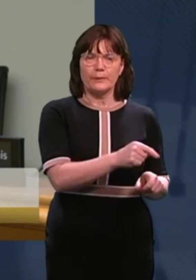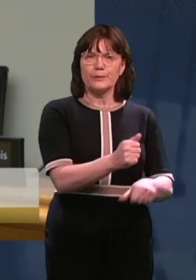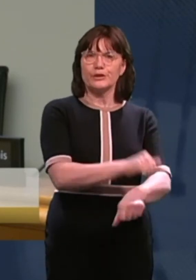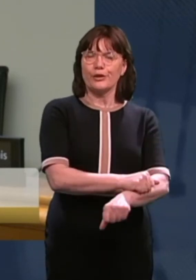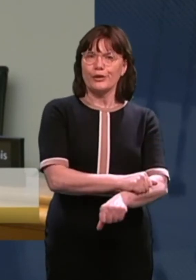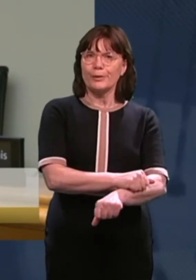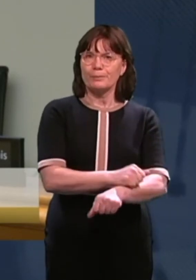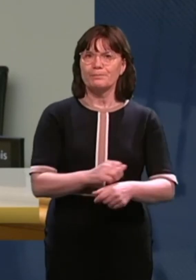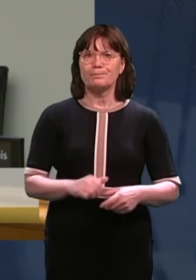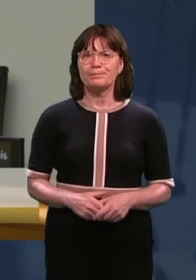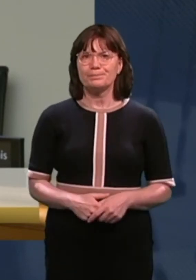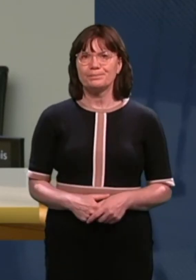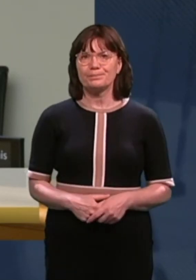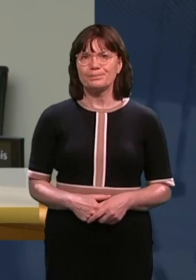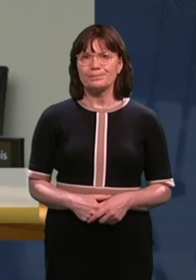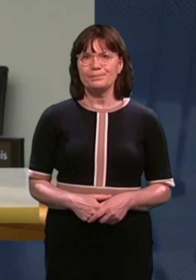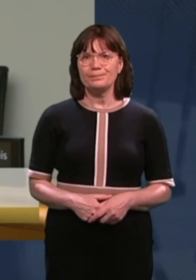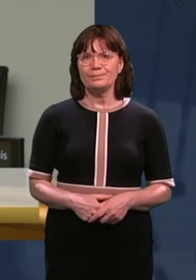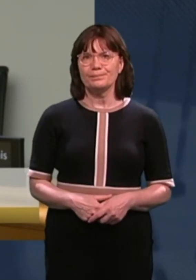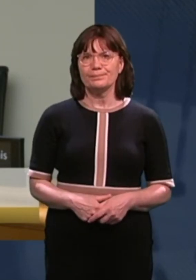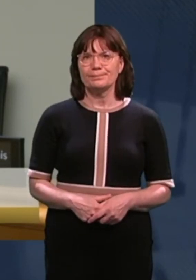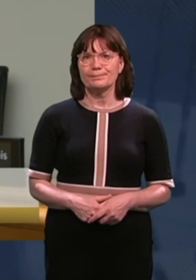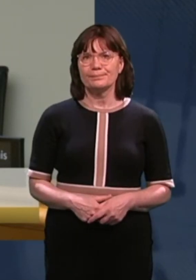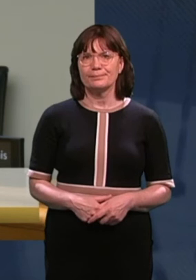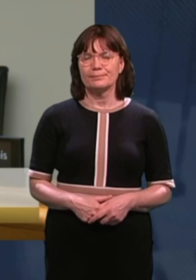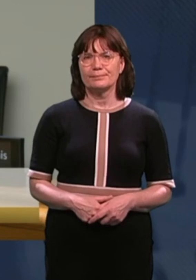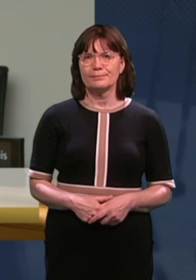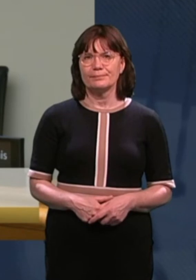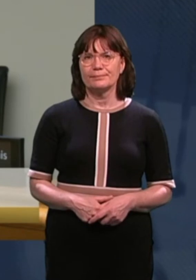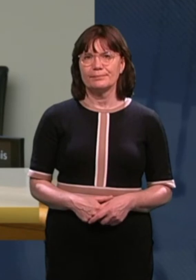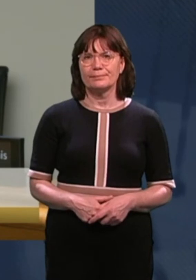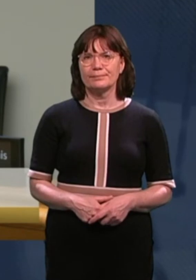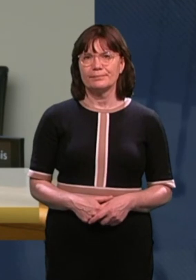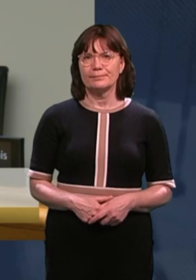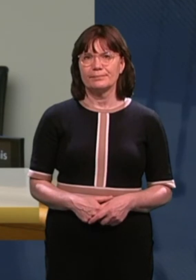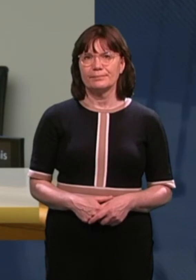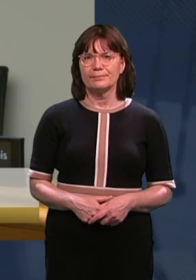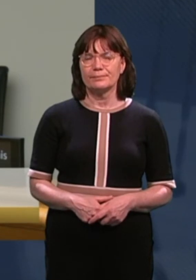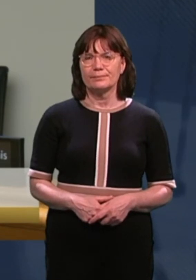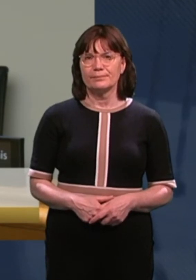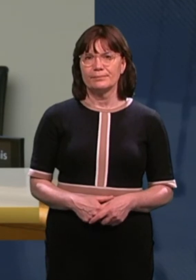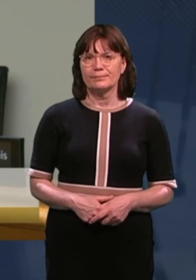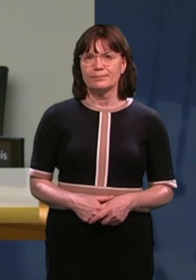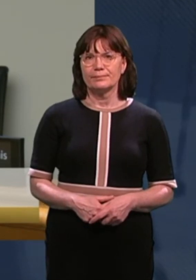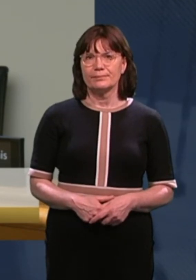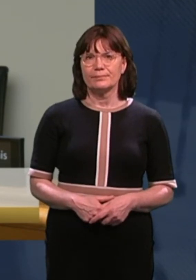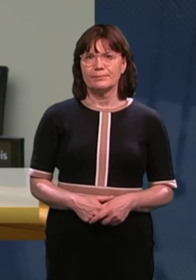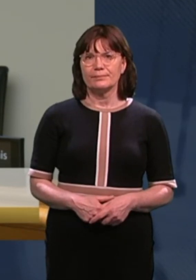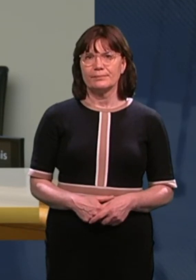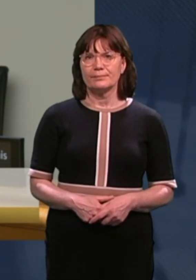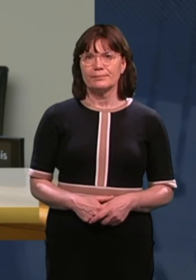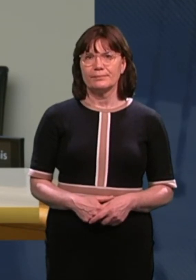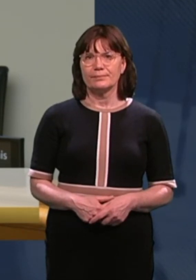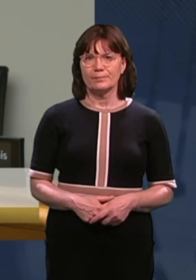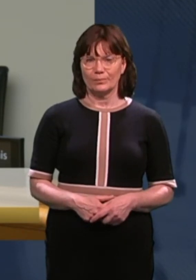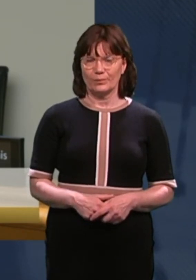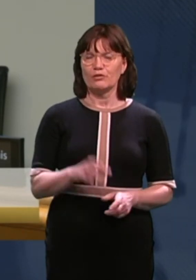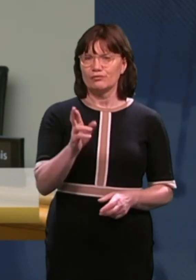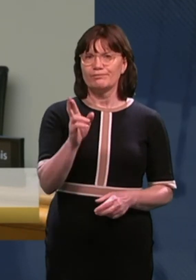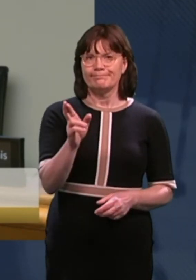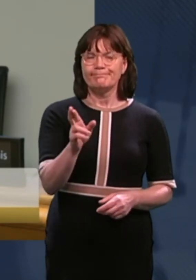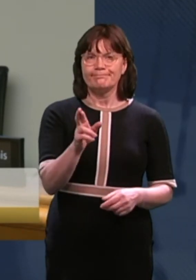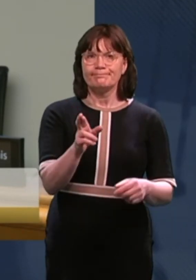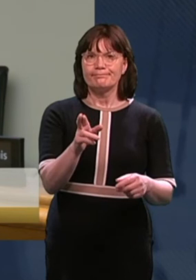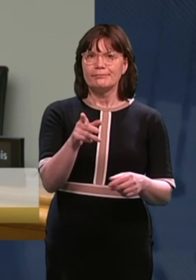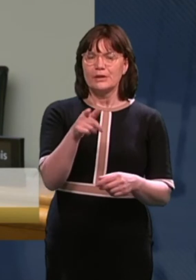I'll leave that then for that and see if I have more time after. Just that piece about transition from primary to